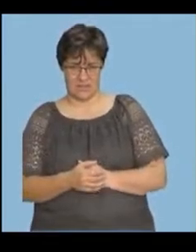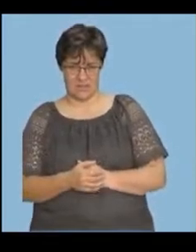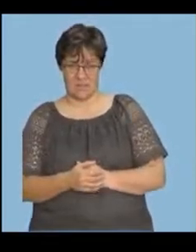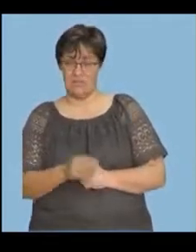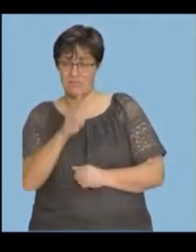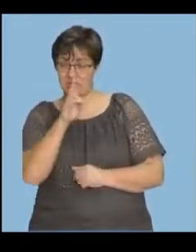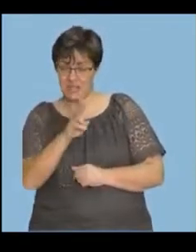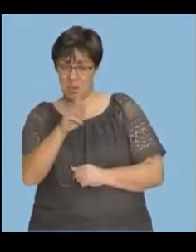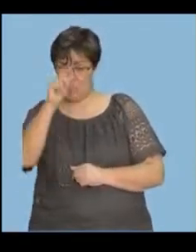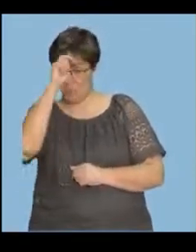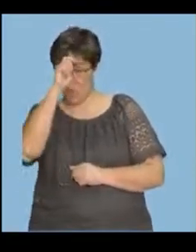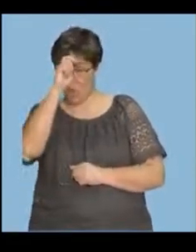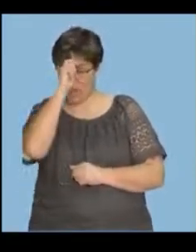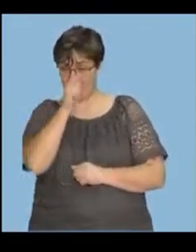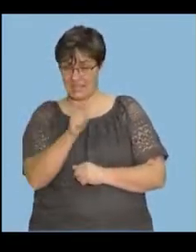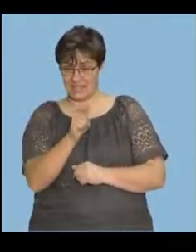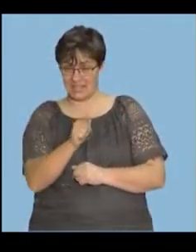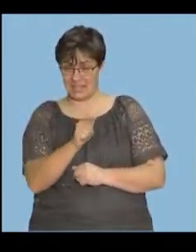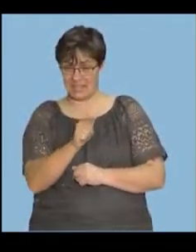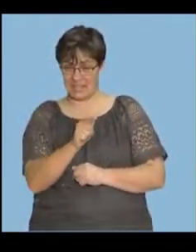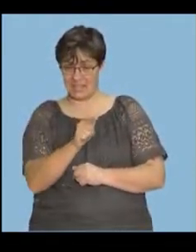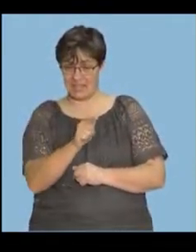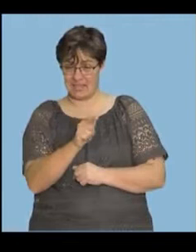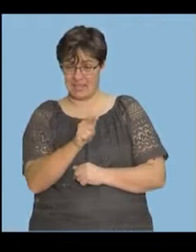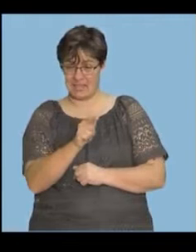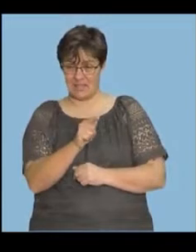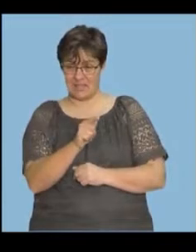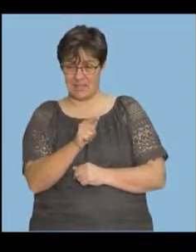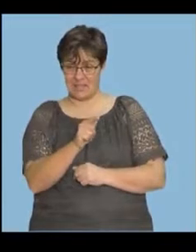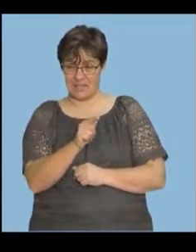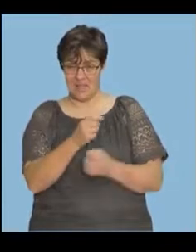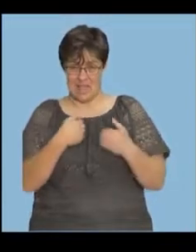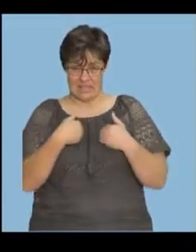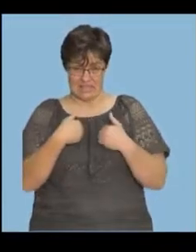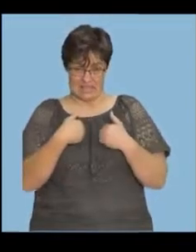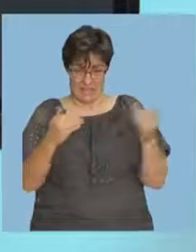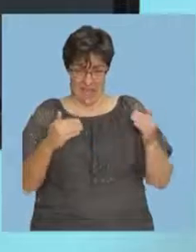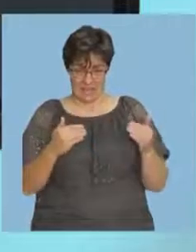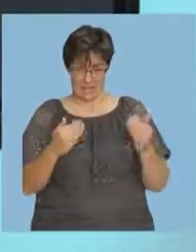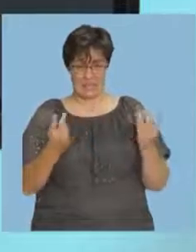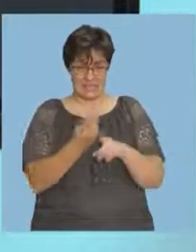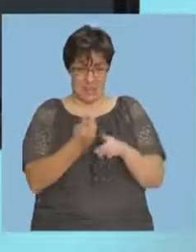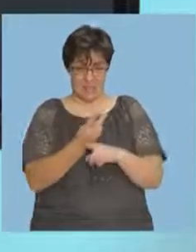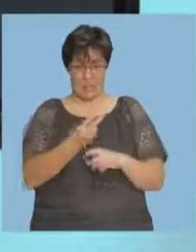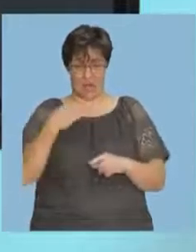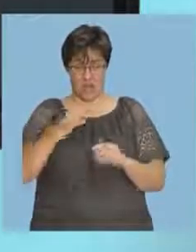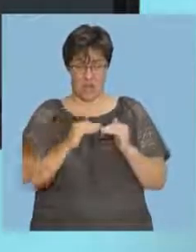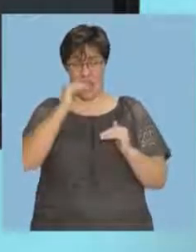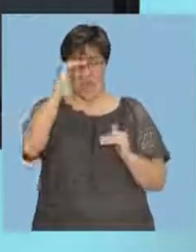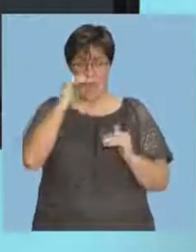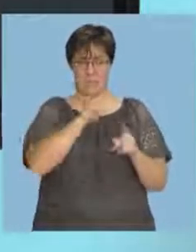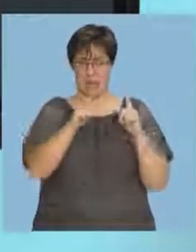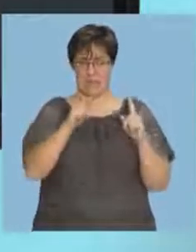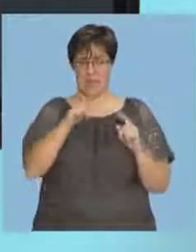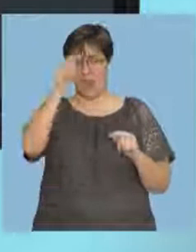the boys started with this high number, similar to the girls. But, now we have less